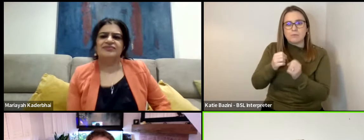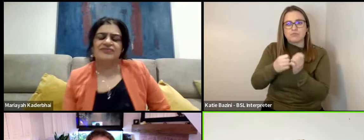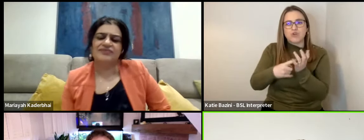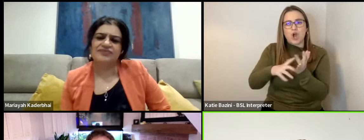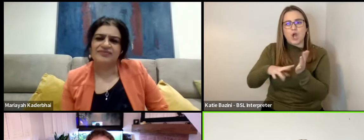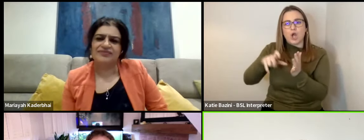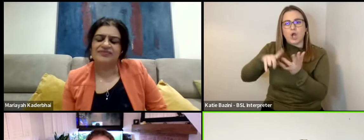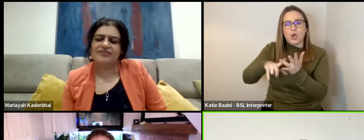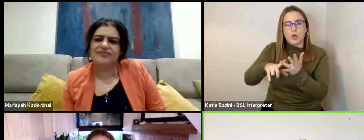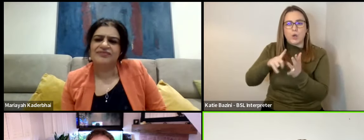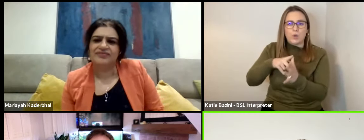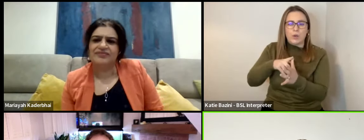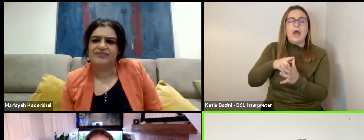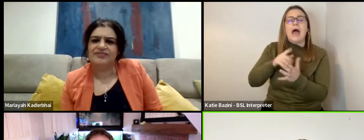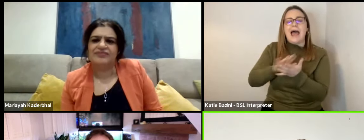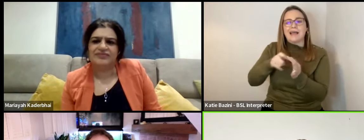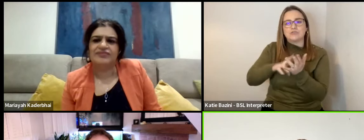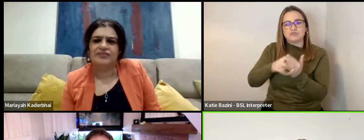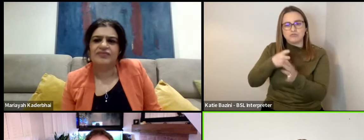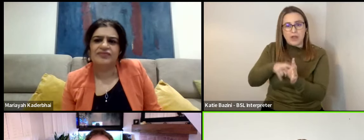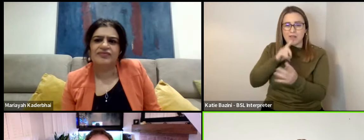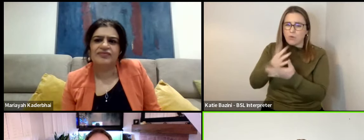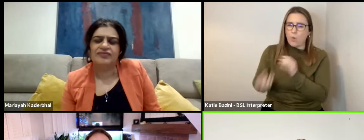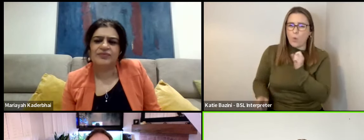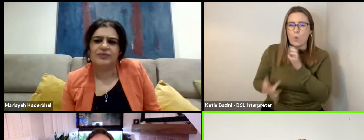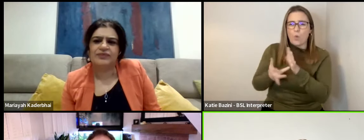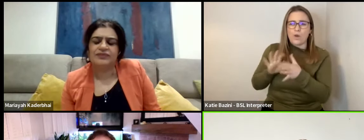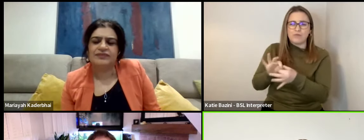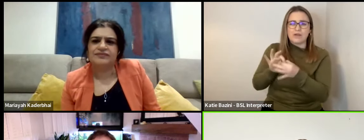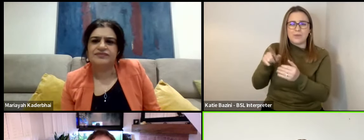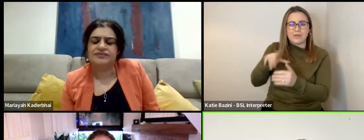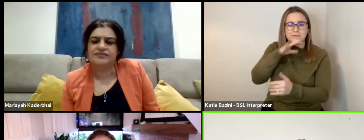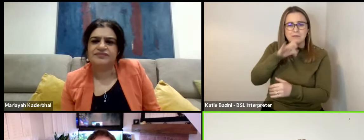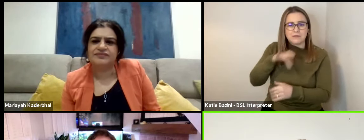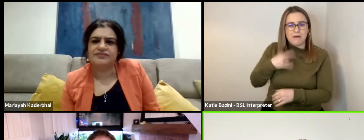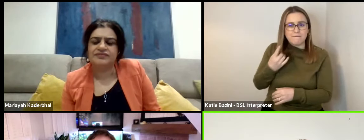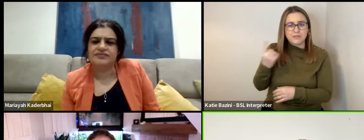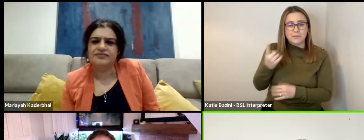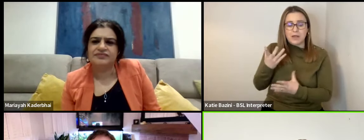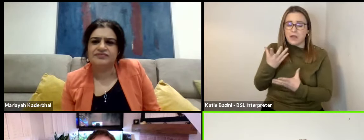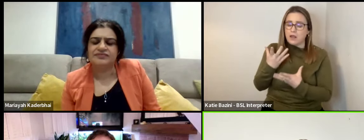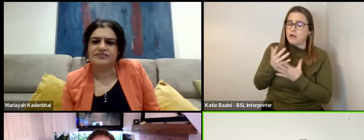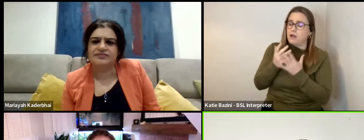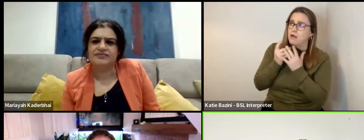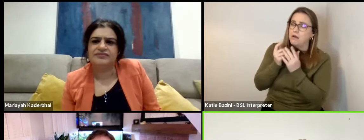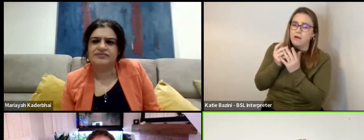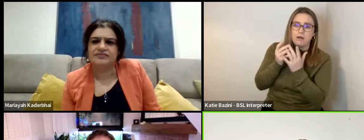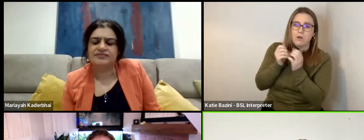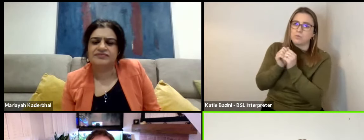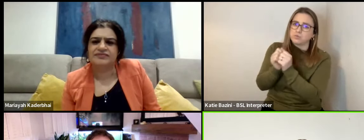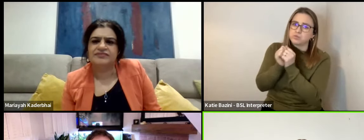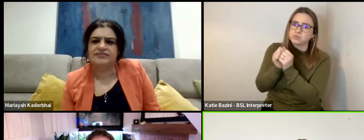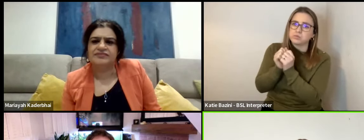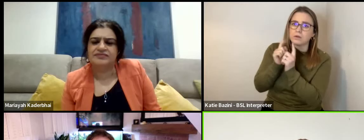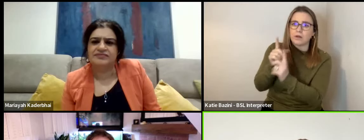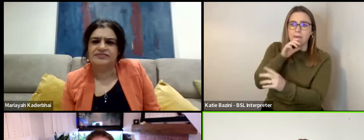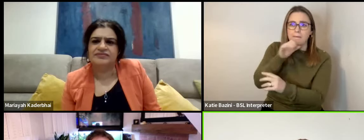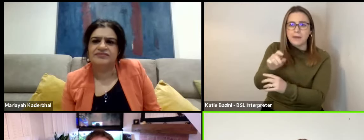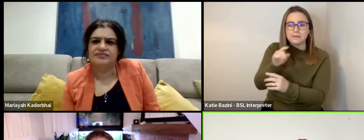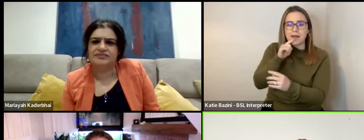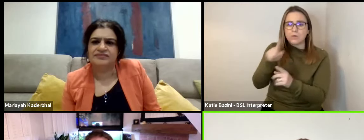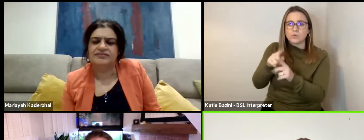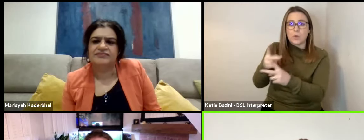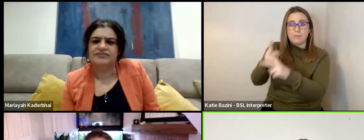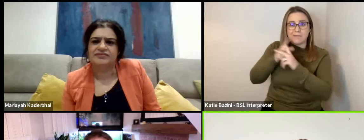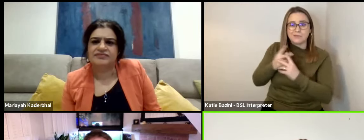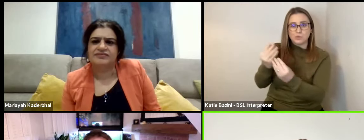that's really a pivotal, pivotal relationship in this man's life. Someone he was in love with and had a relationship with, as well as him being his mentor